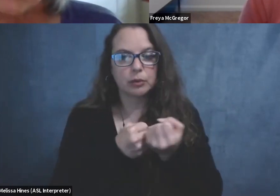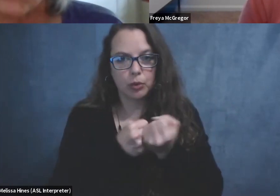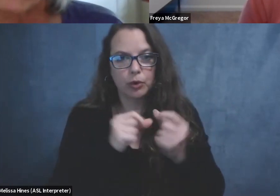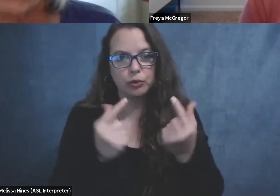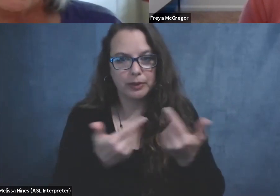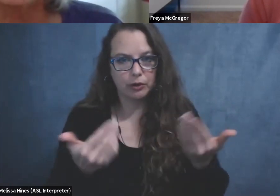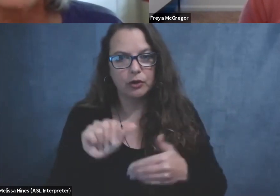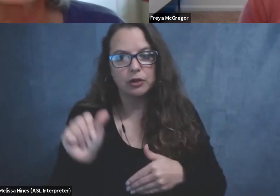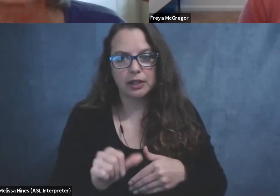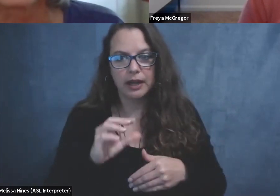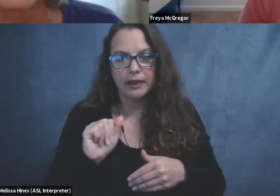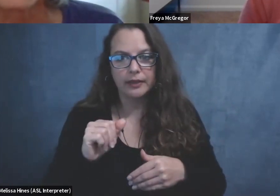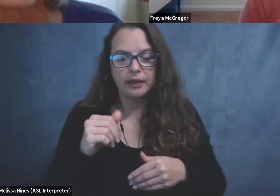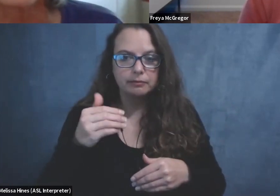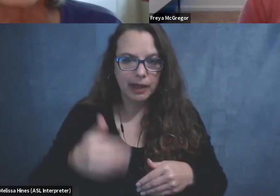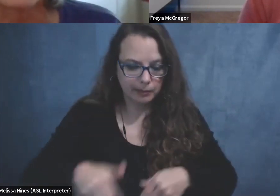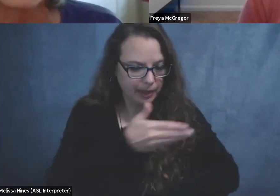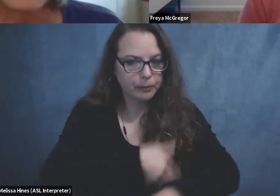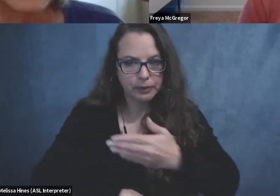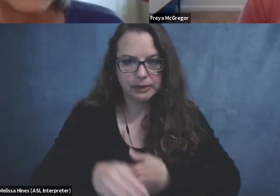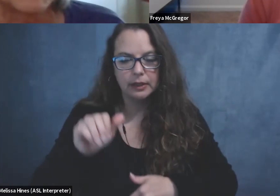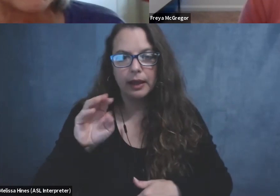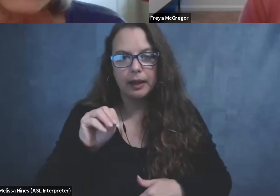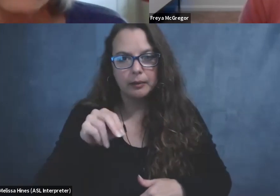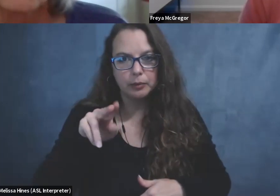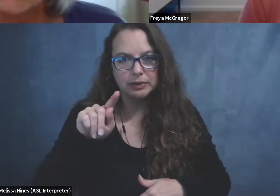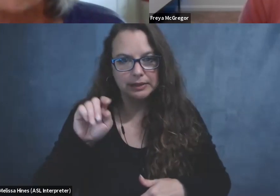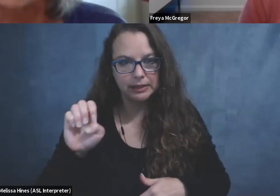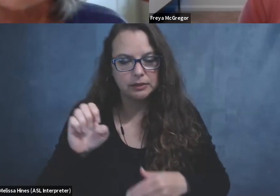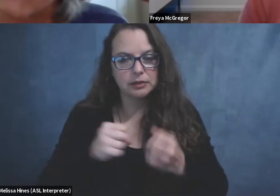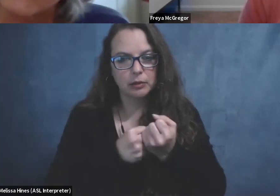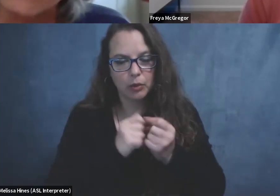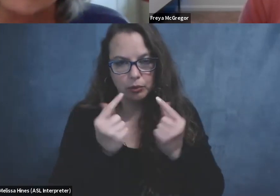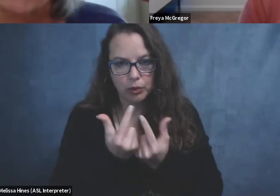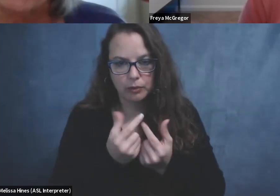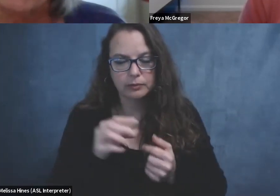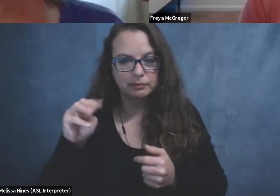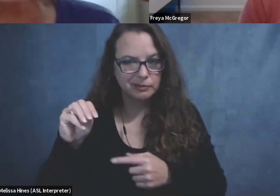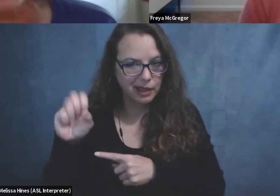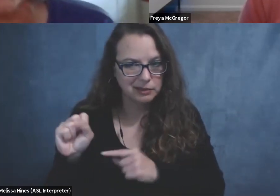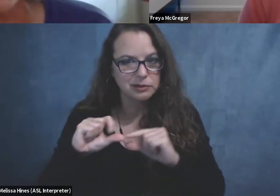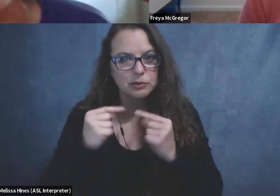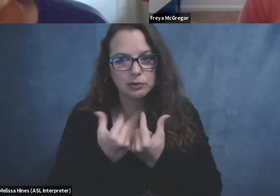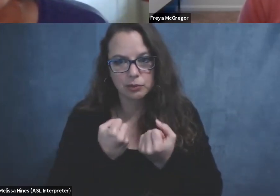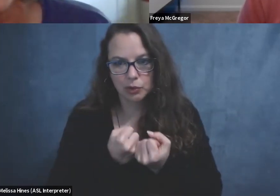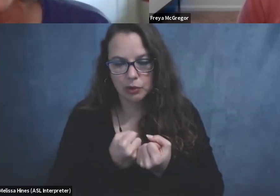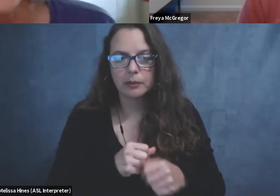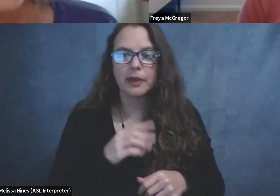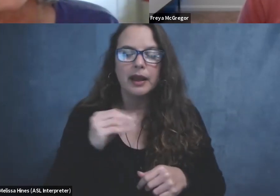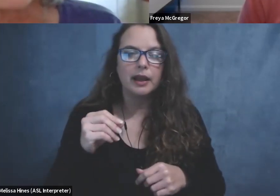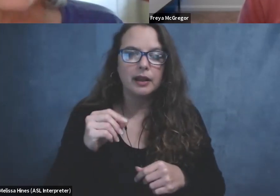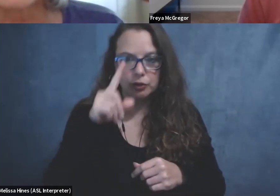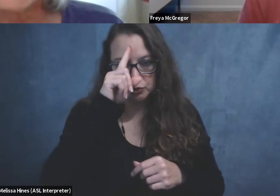amputee support group, and then the, um, multiple sclerosis group, then the stroke group.